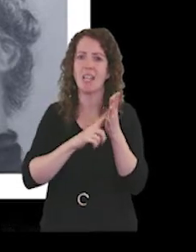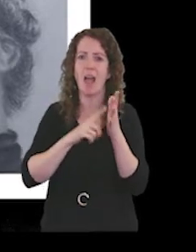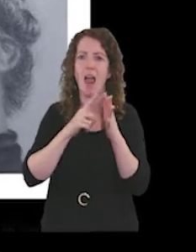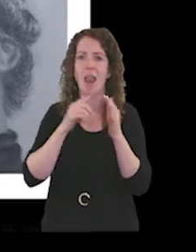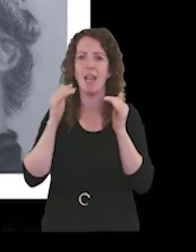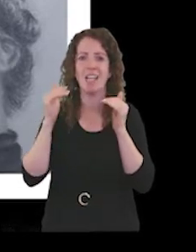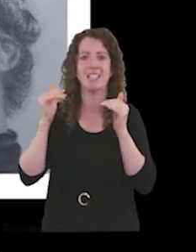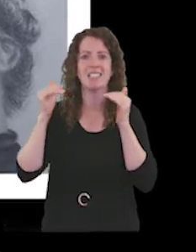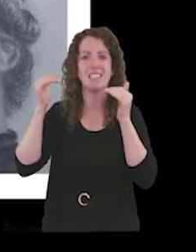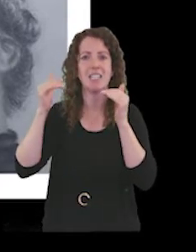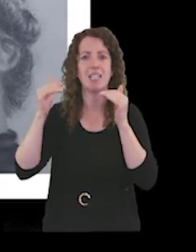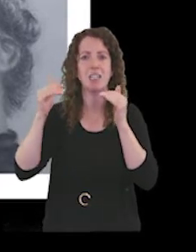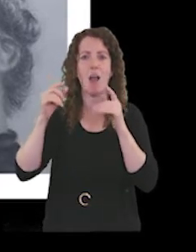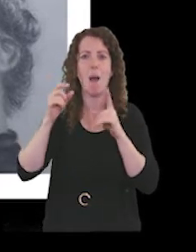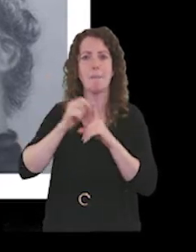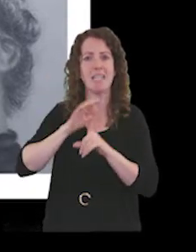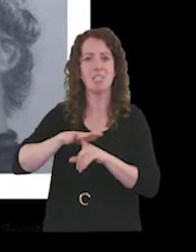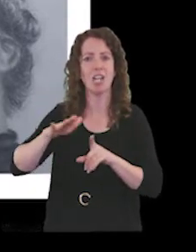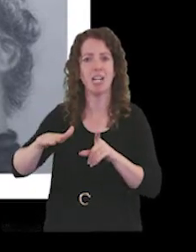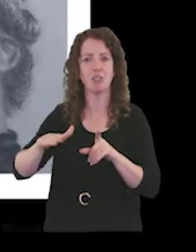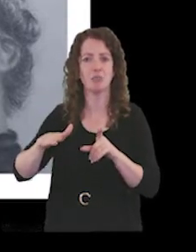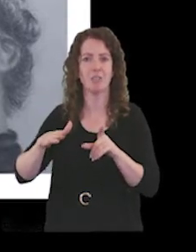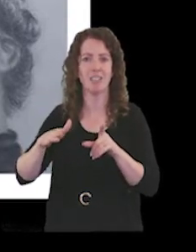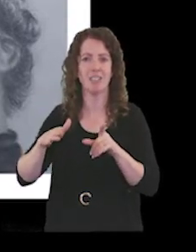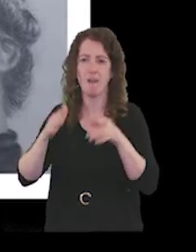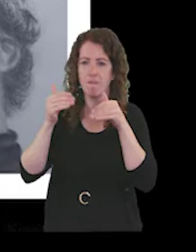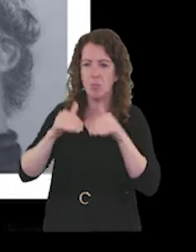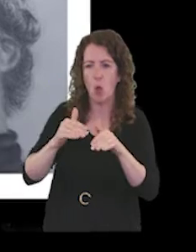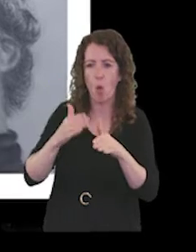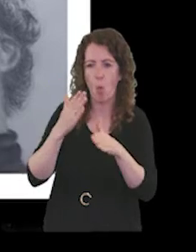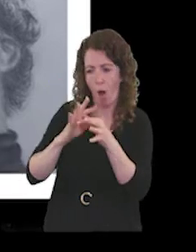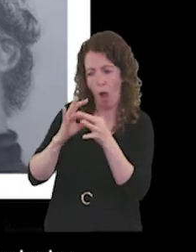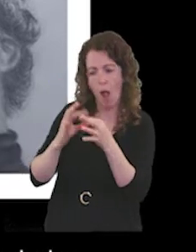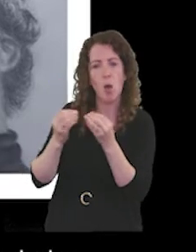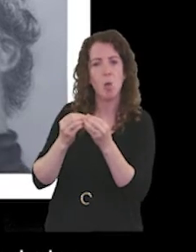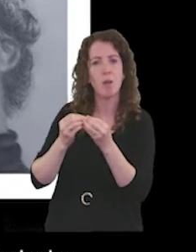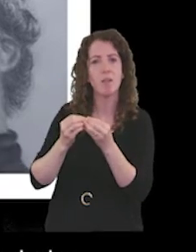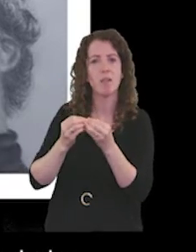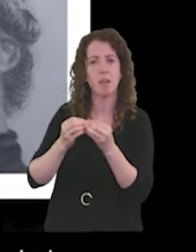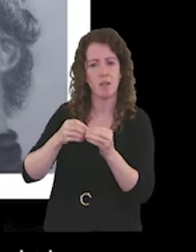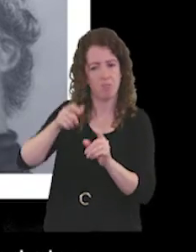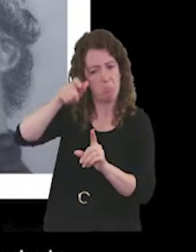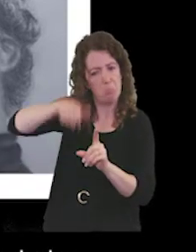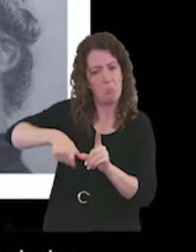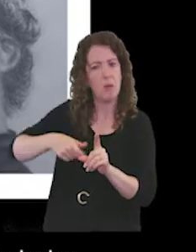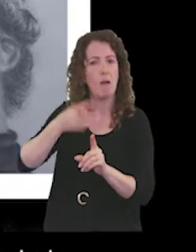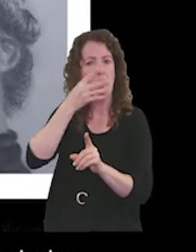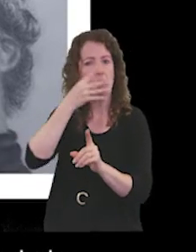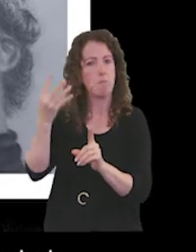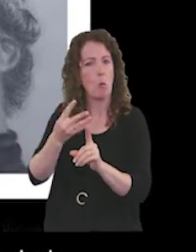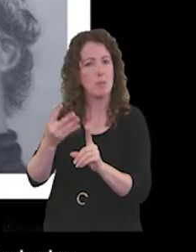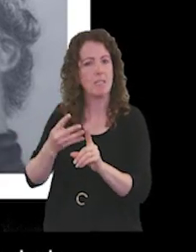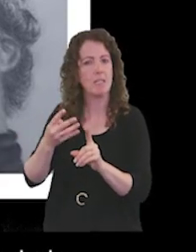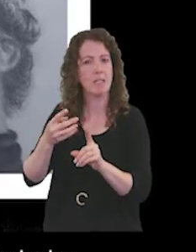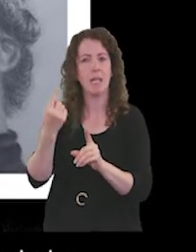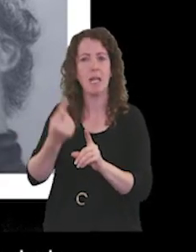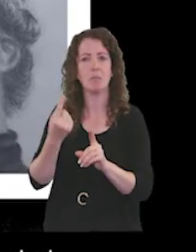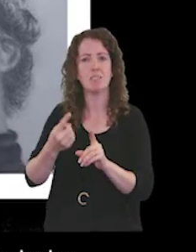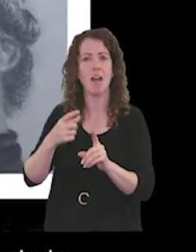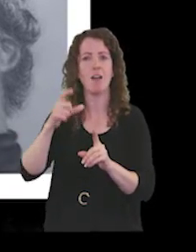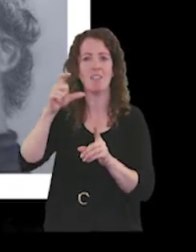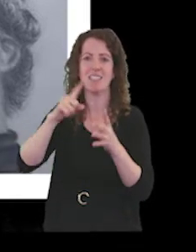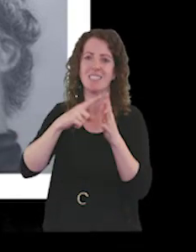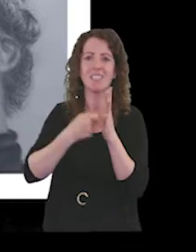paediatric physiotherapist who worked with a young 14 year old and who had quite severe cerebral palsy, who could barely